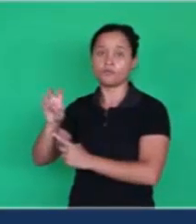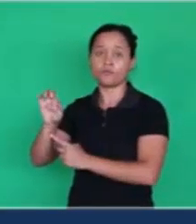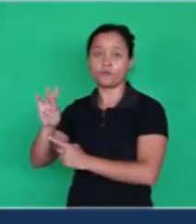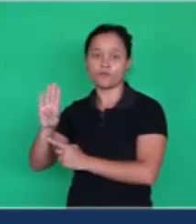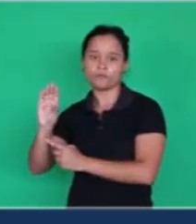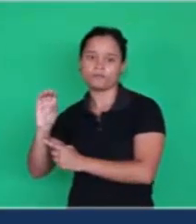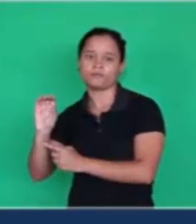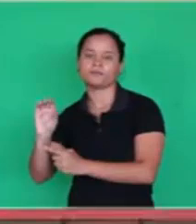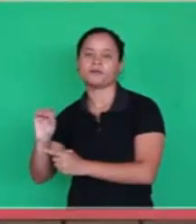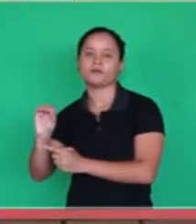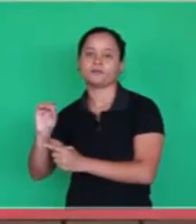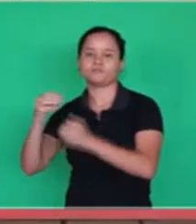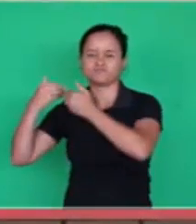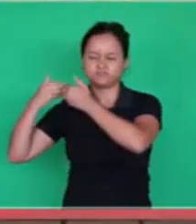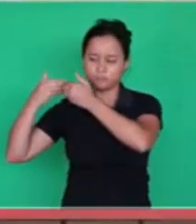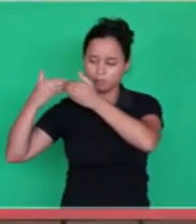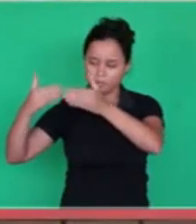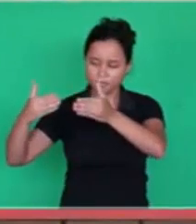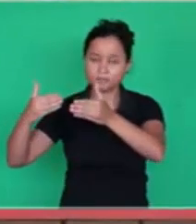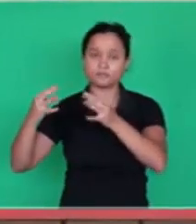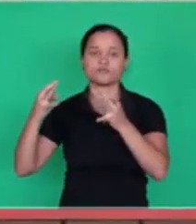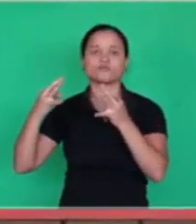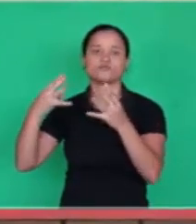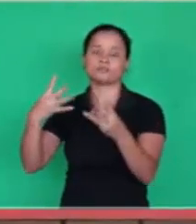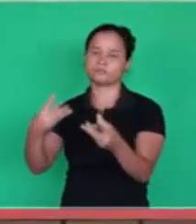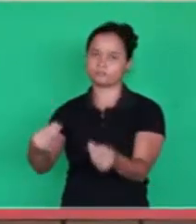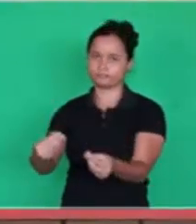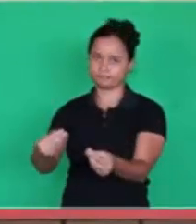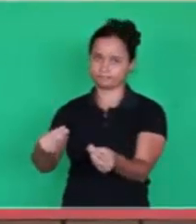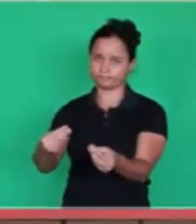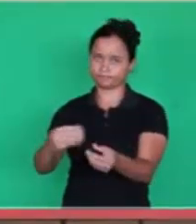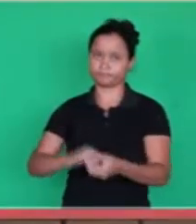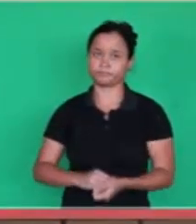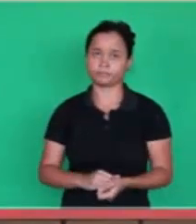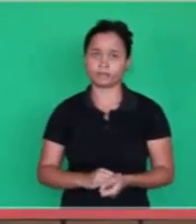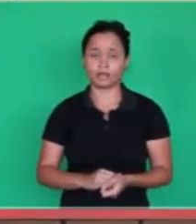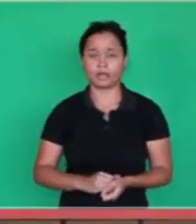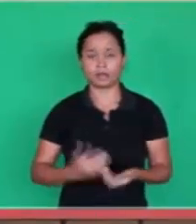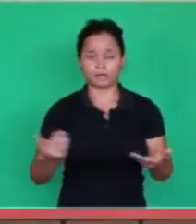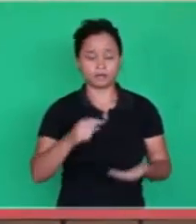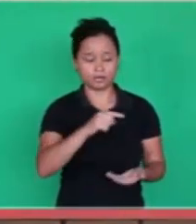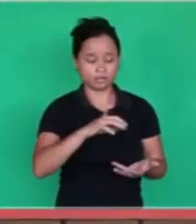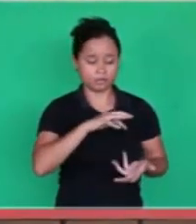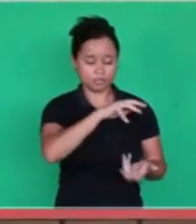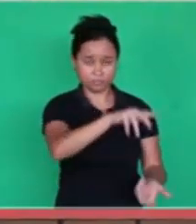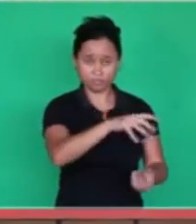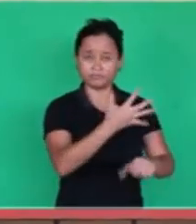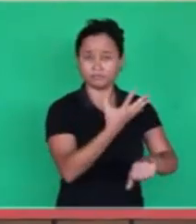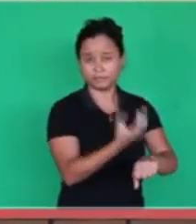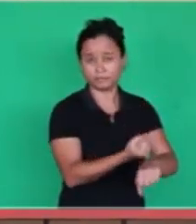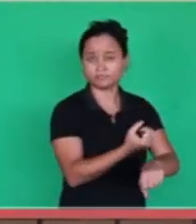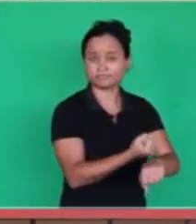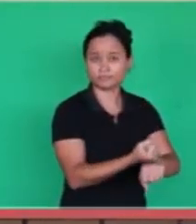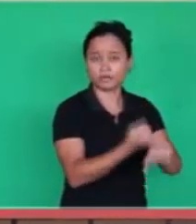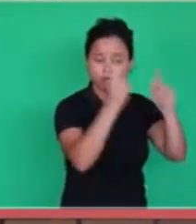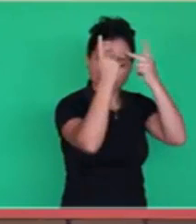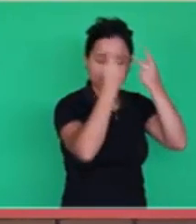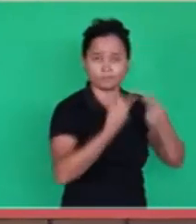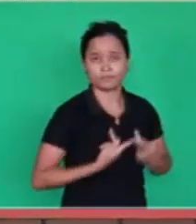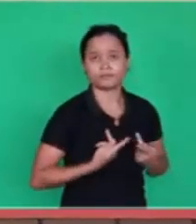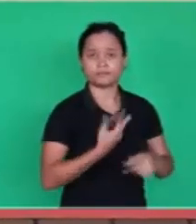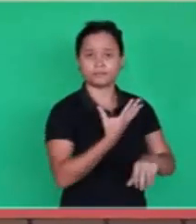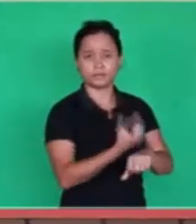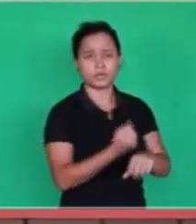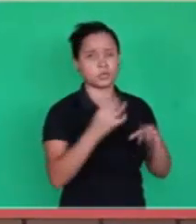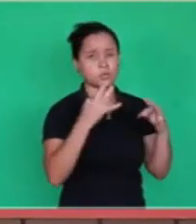one thing, He frames the world. It's matter. It will end. You are matter. I am matter.